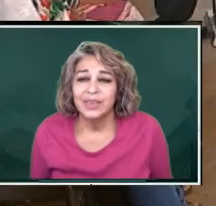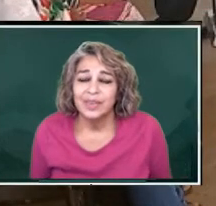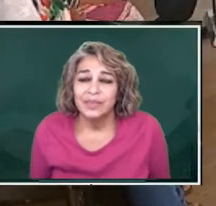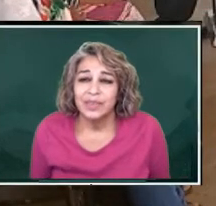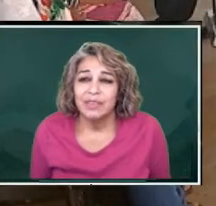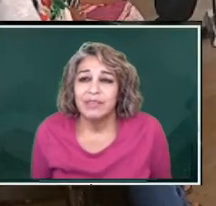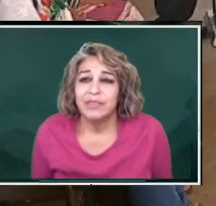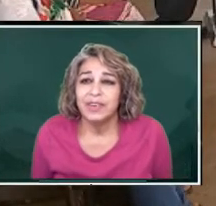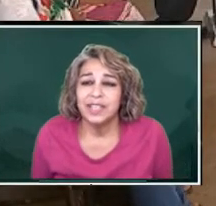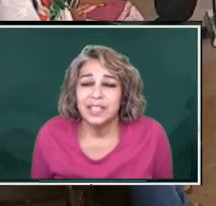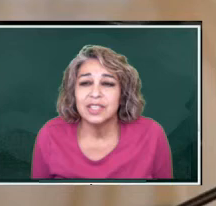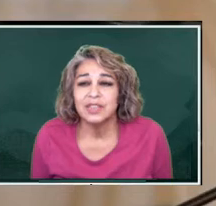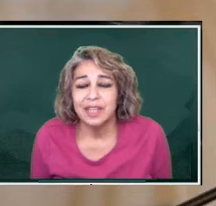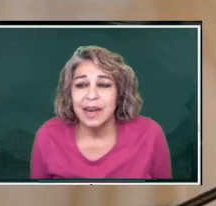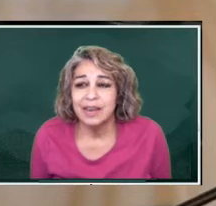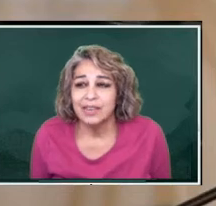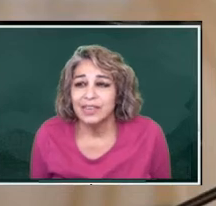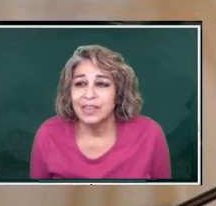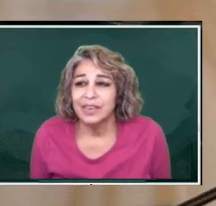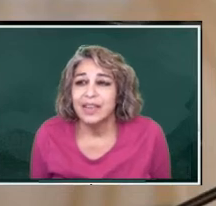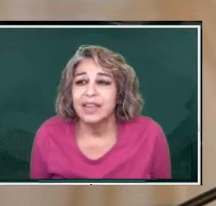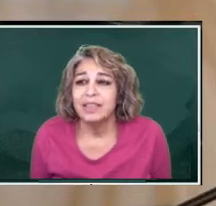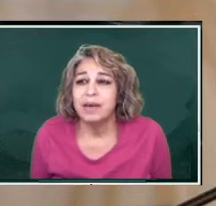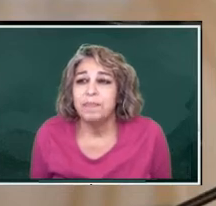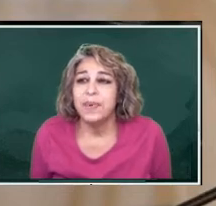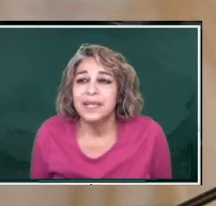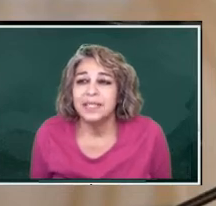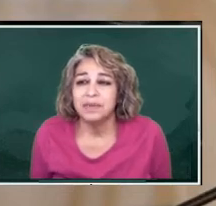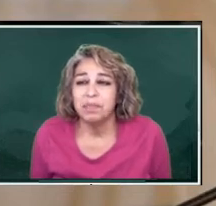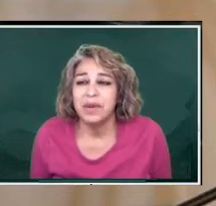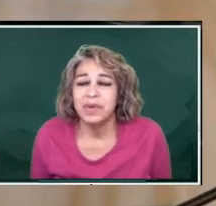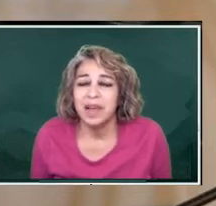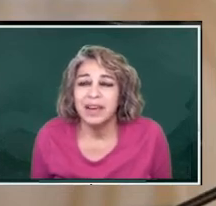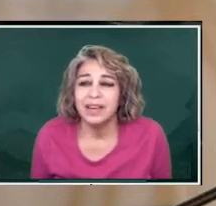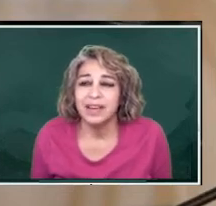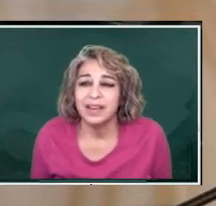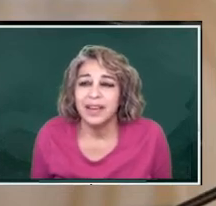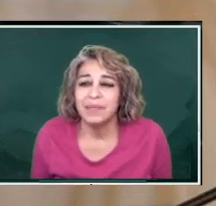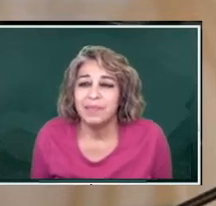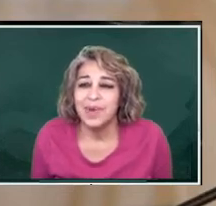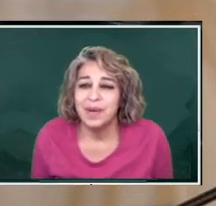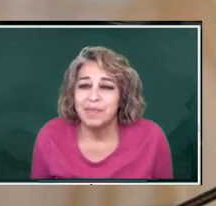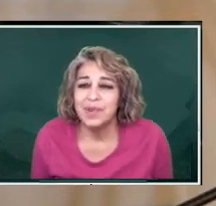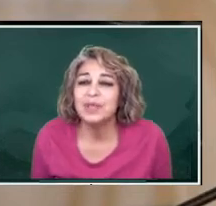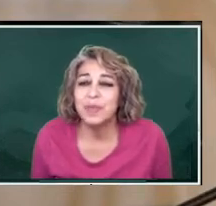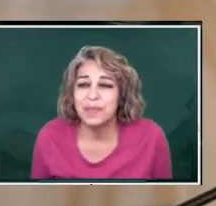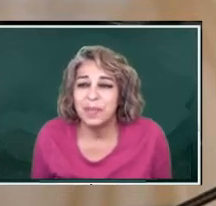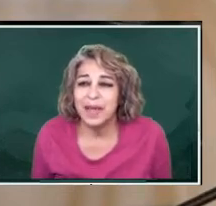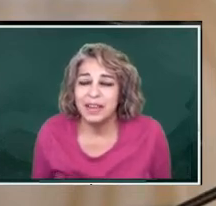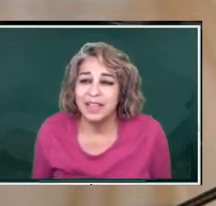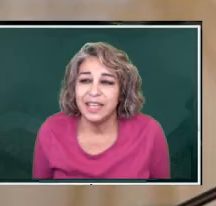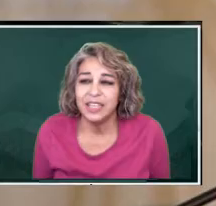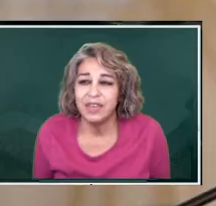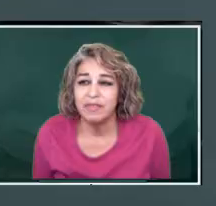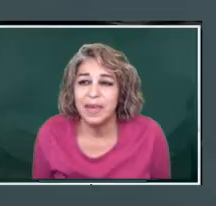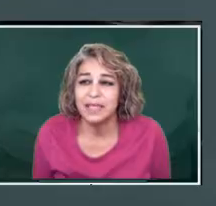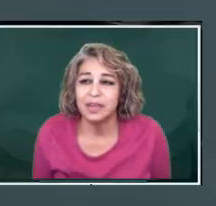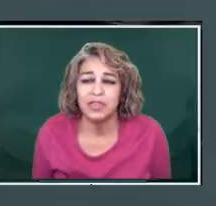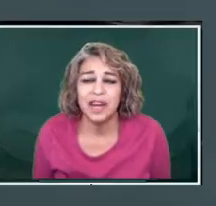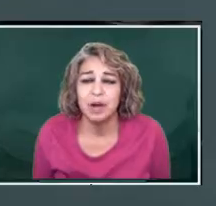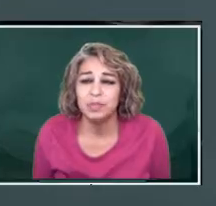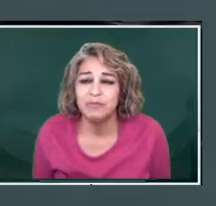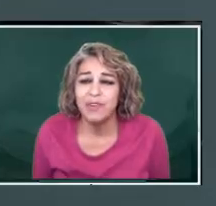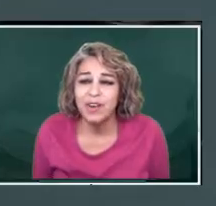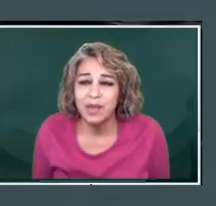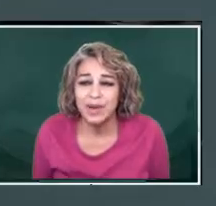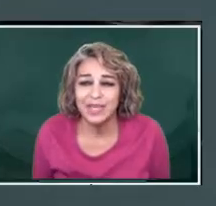Francisco Zarco, the best periodical newspaper man in the history of Mexico